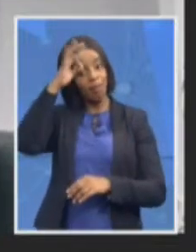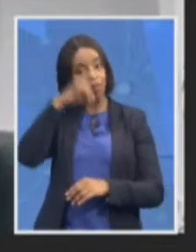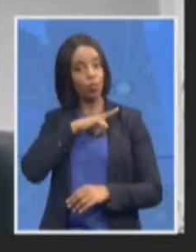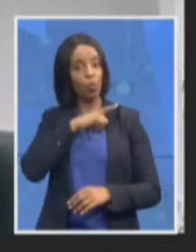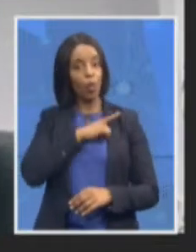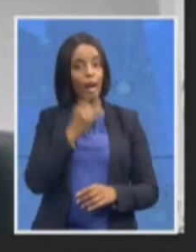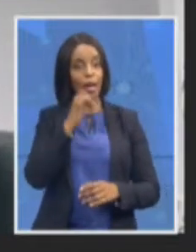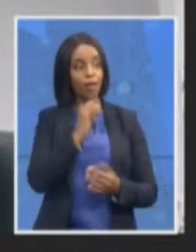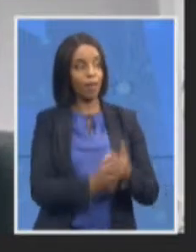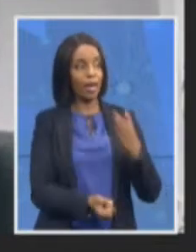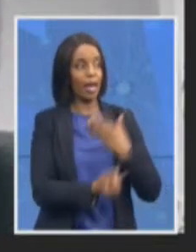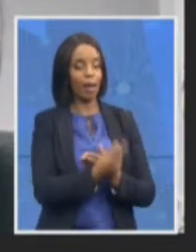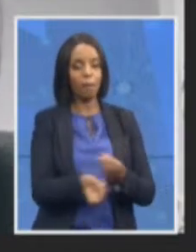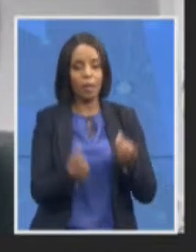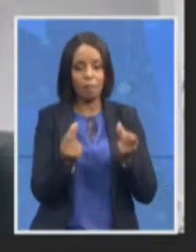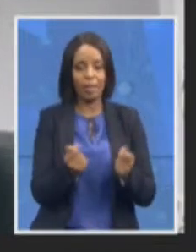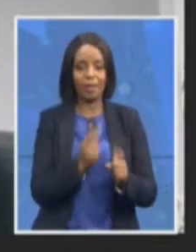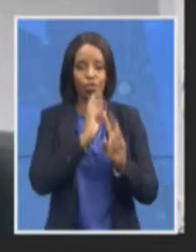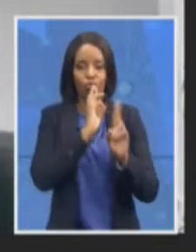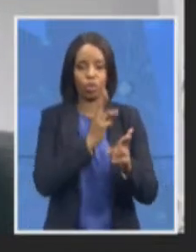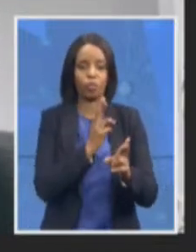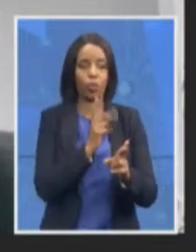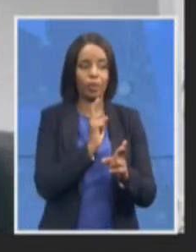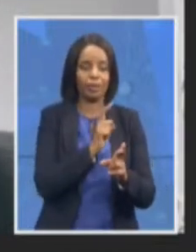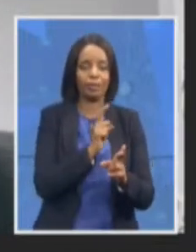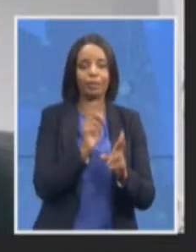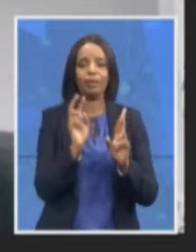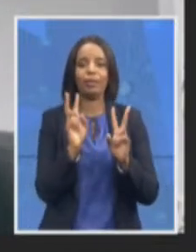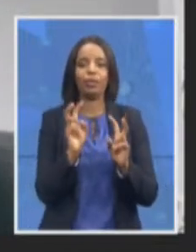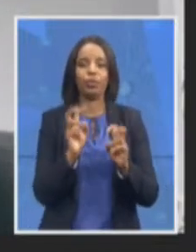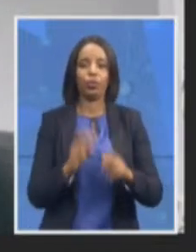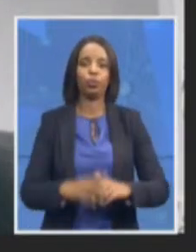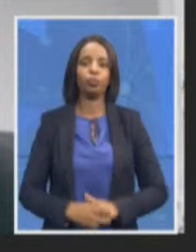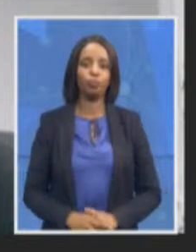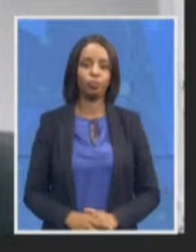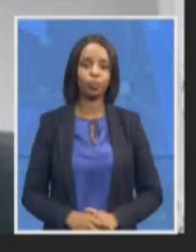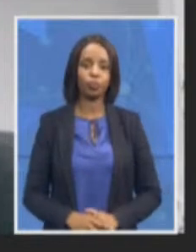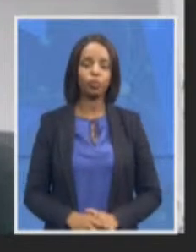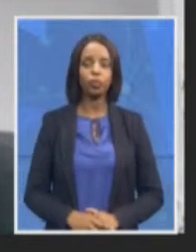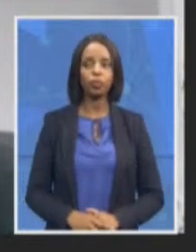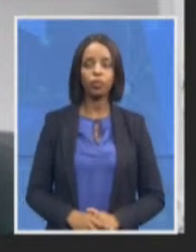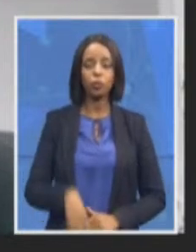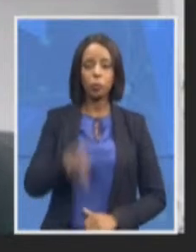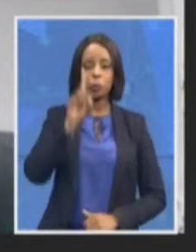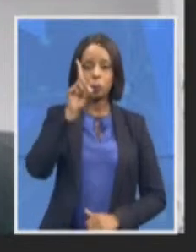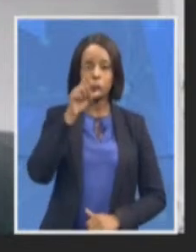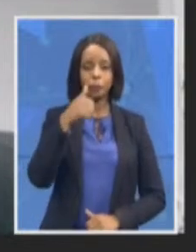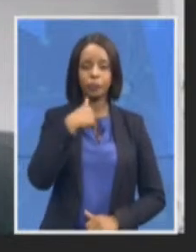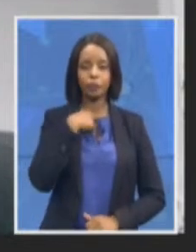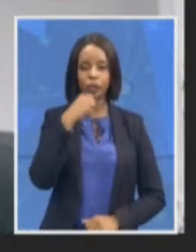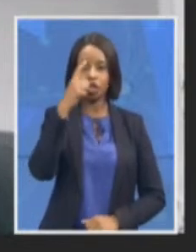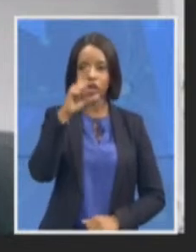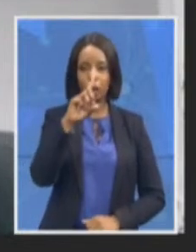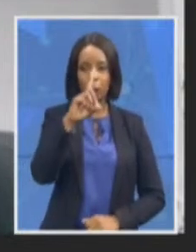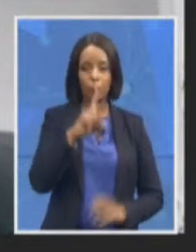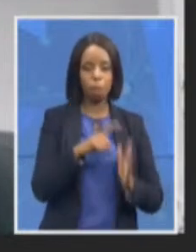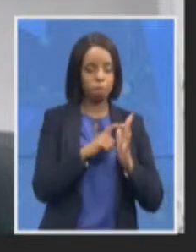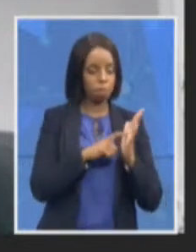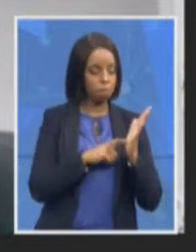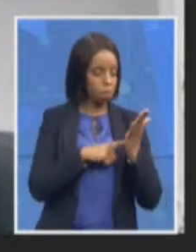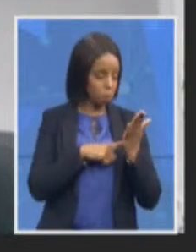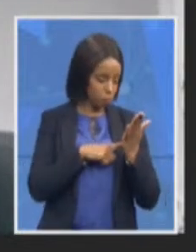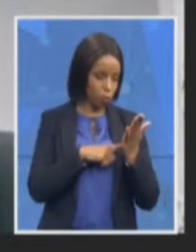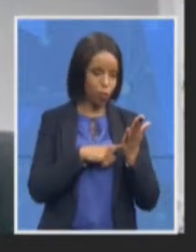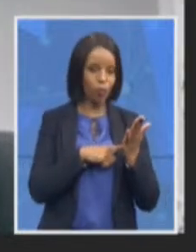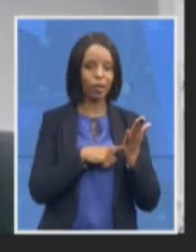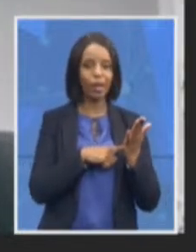there's one or two let me just check if they were just to mention also on the issue of financial crimes and I